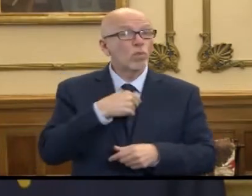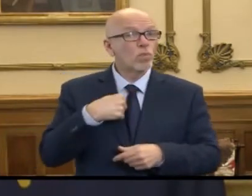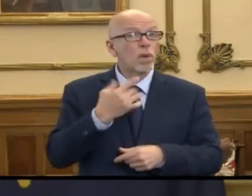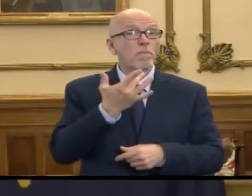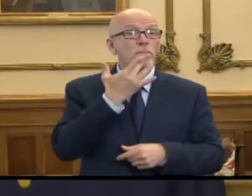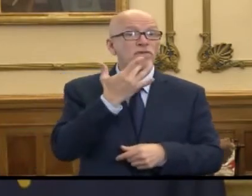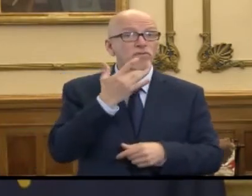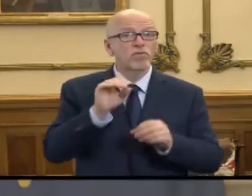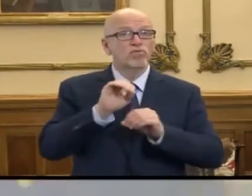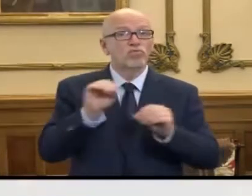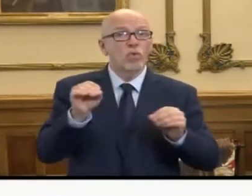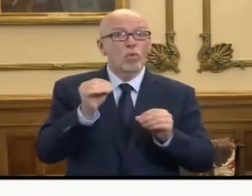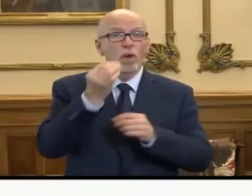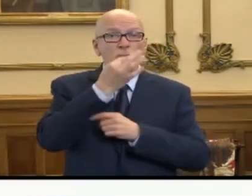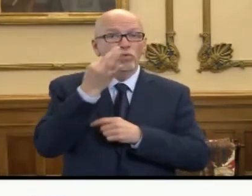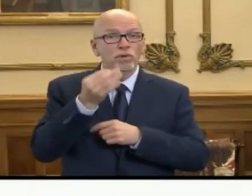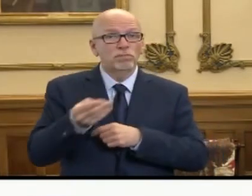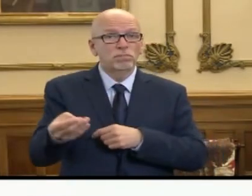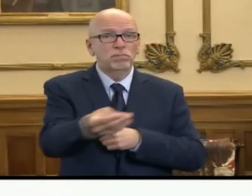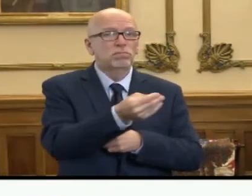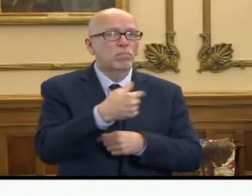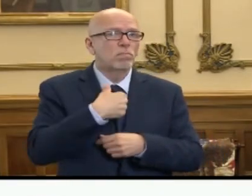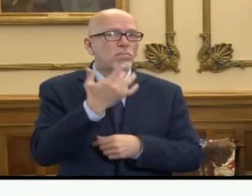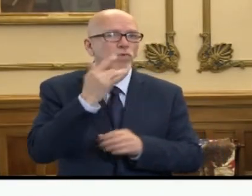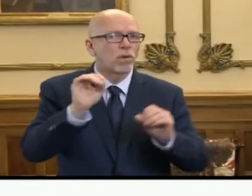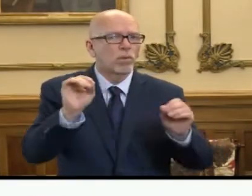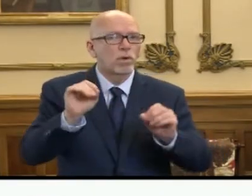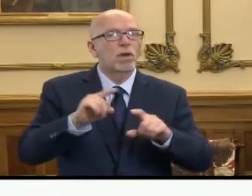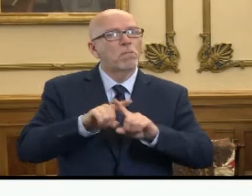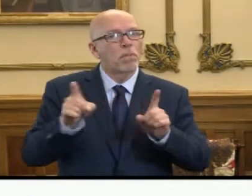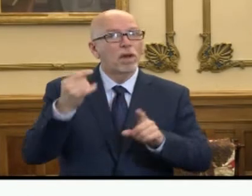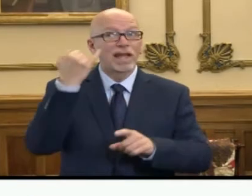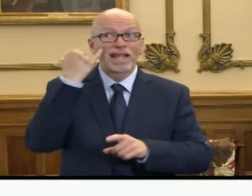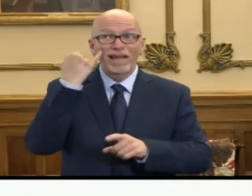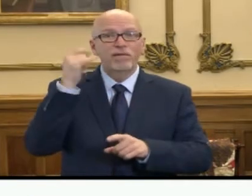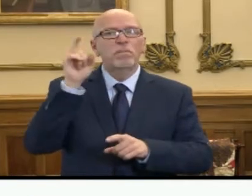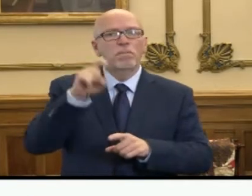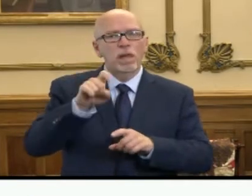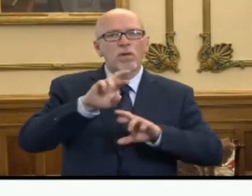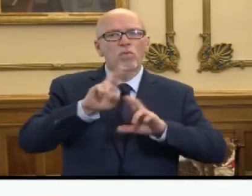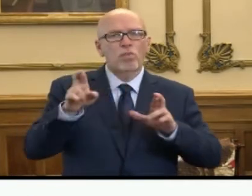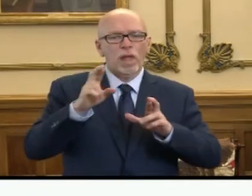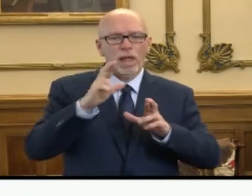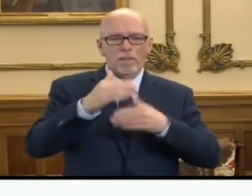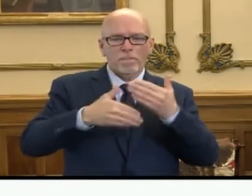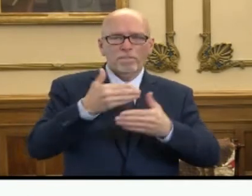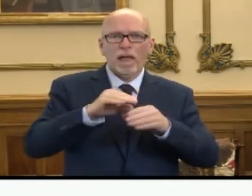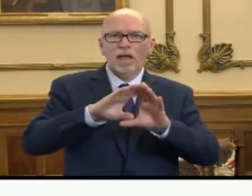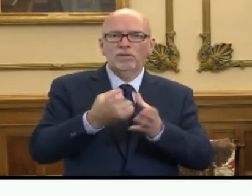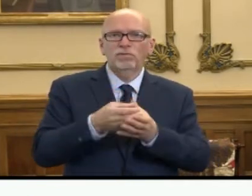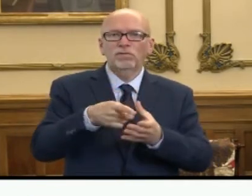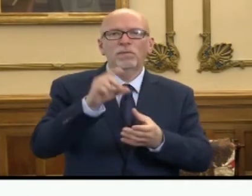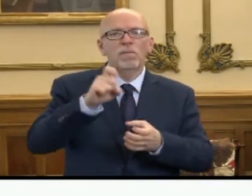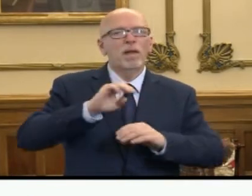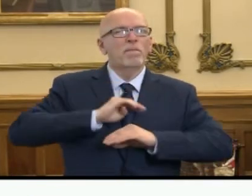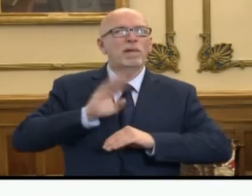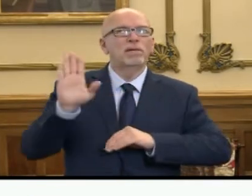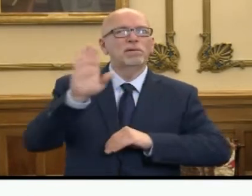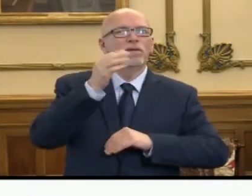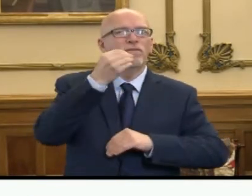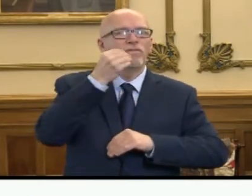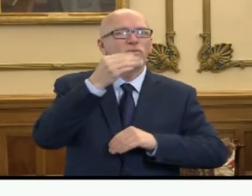communion be handed out. But if so, it has to be prepackaged and it has to meet the current food safety